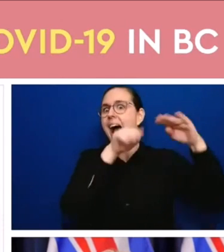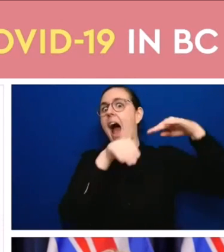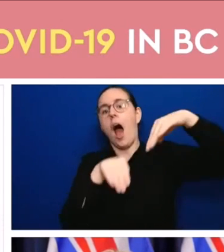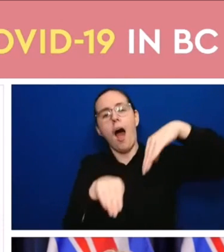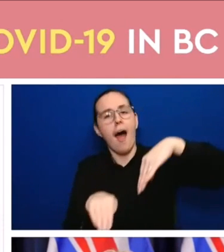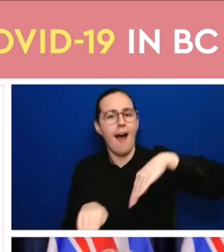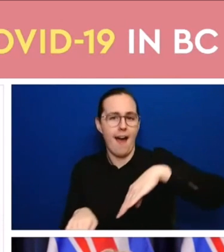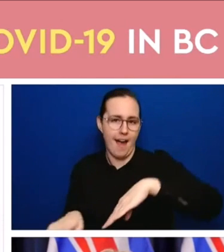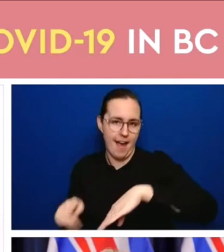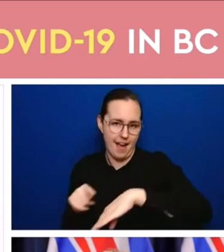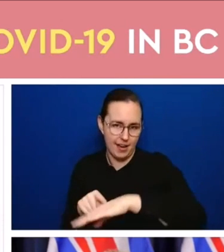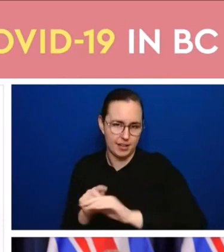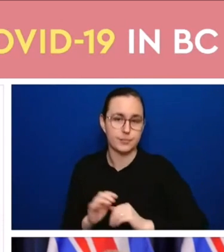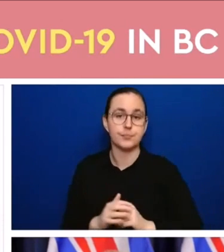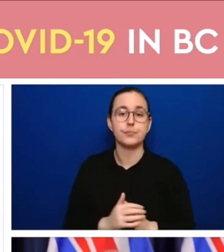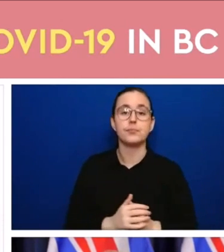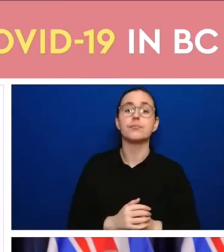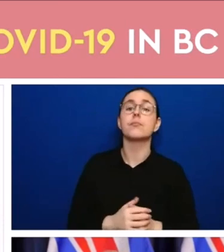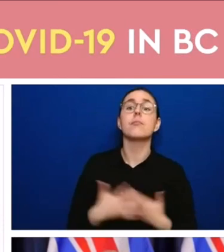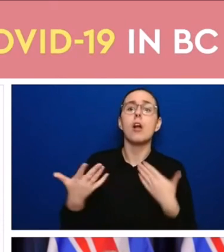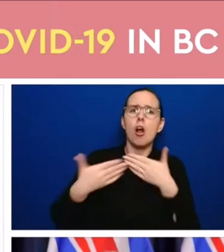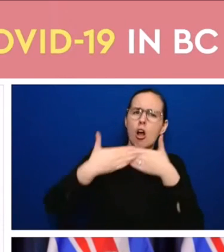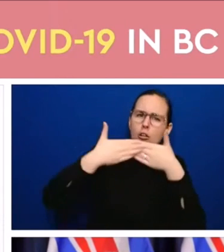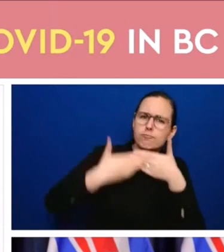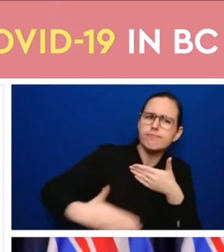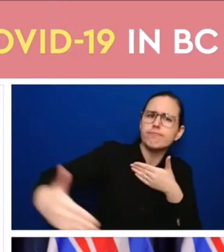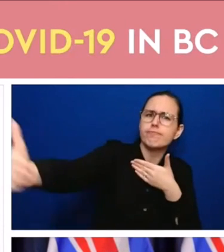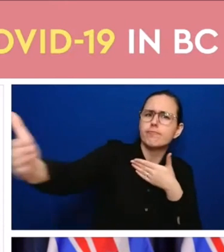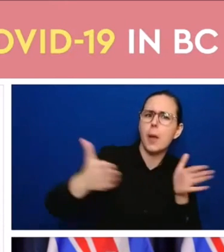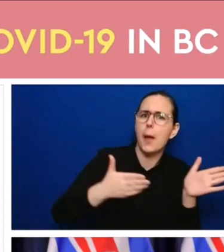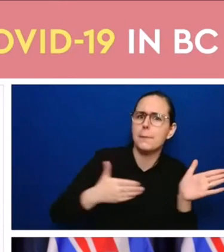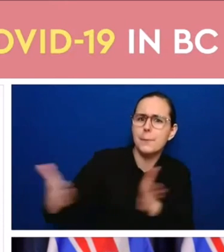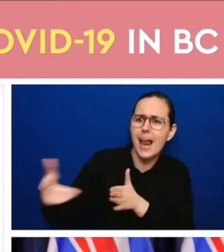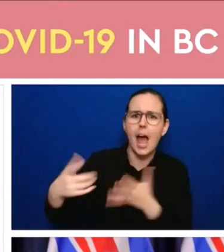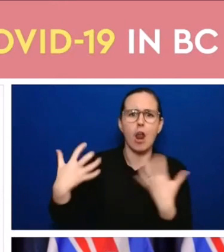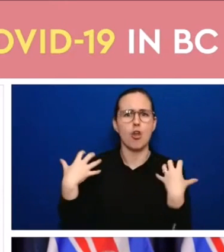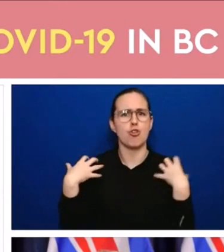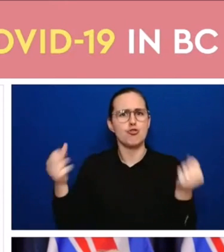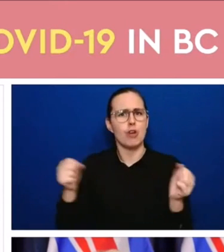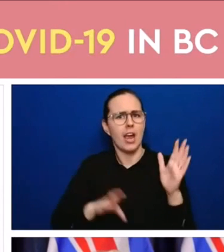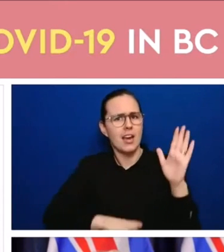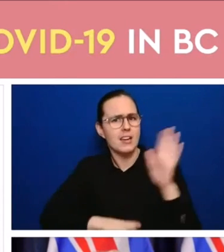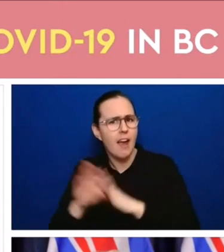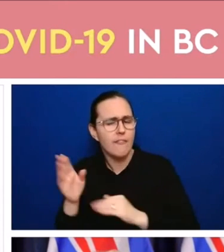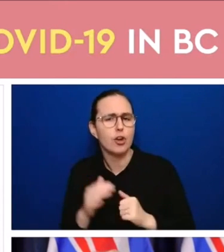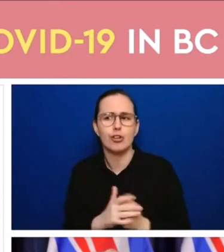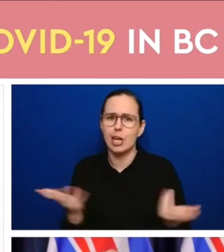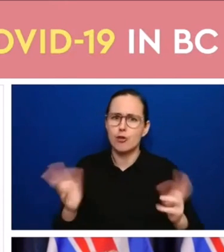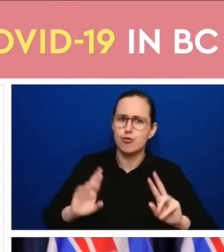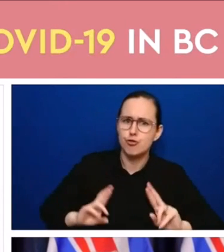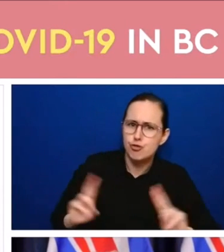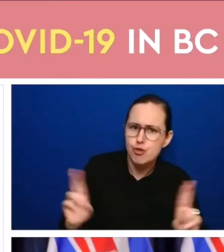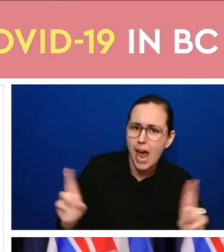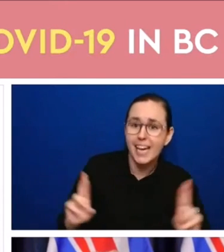recovery readiness and respect it's about moving slowly and thoughtfully and gradually getting back all